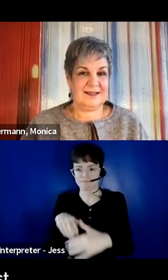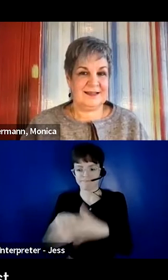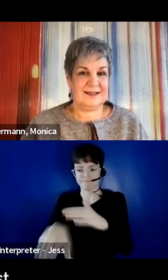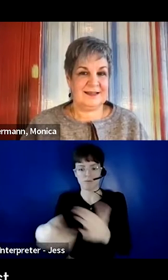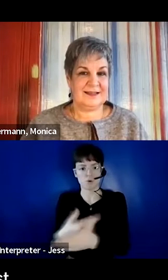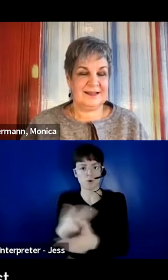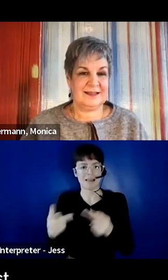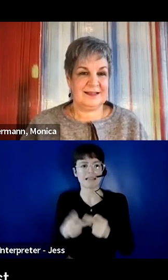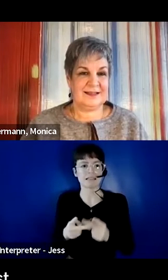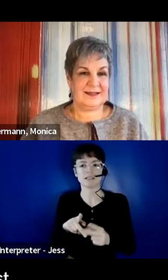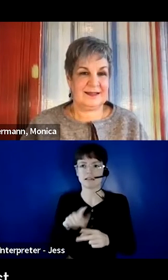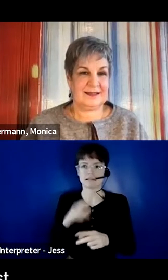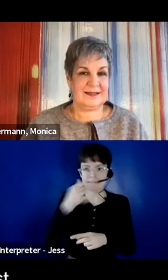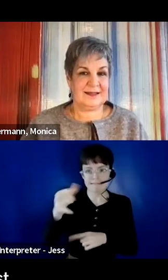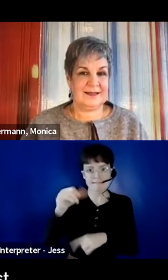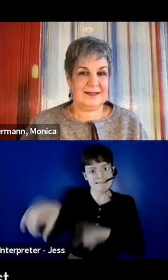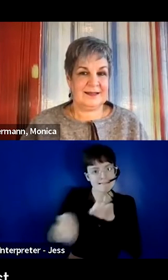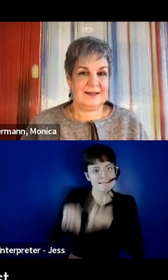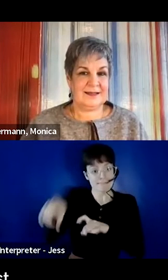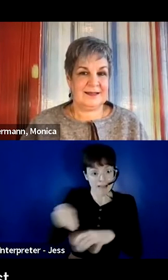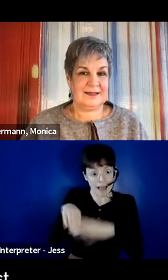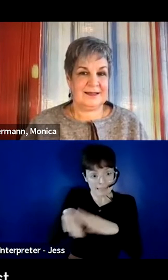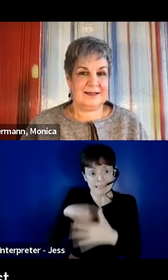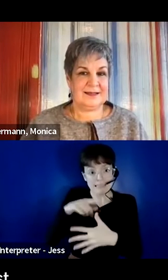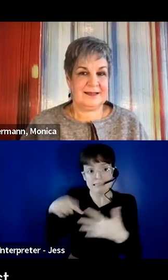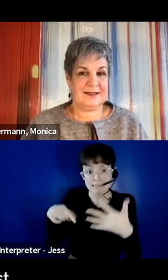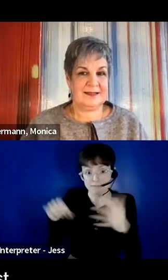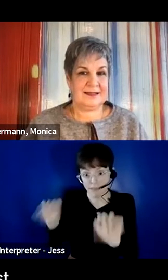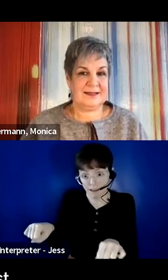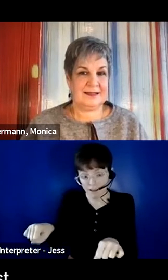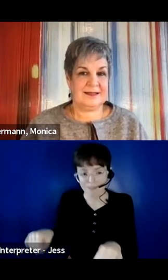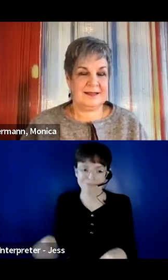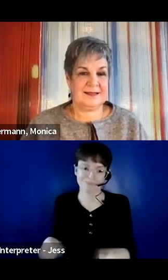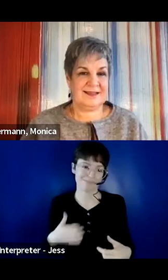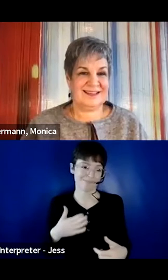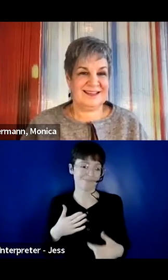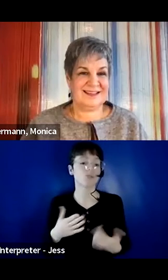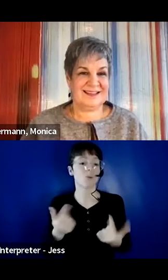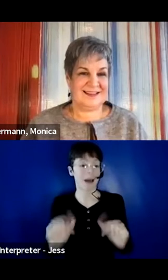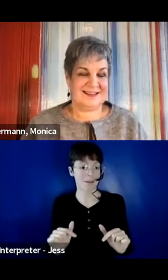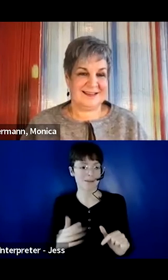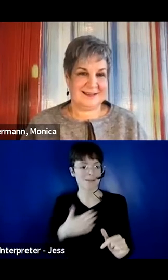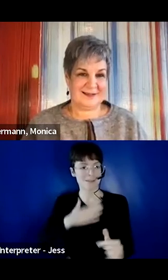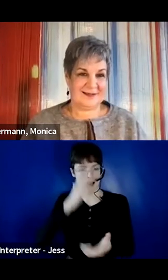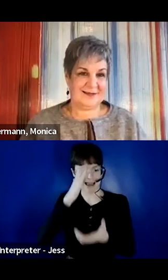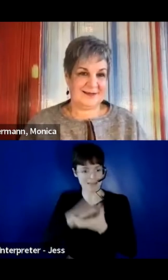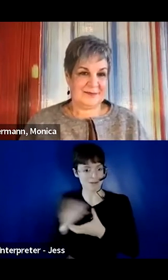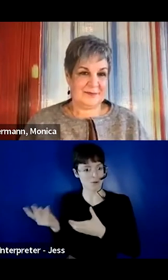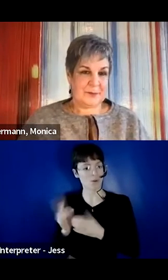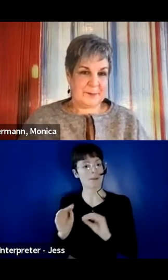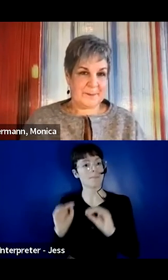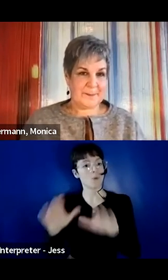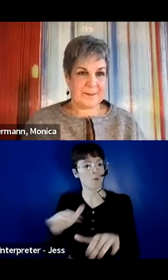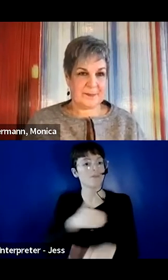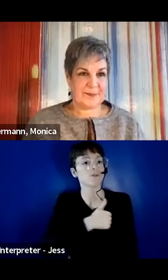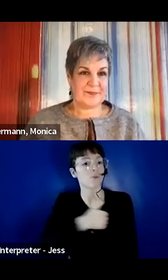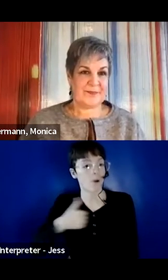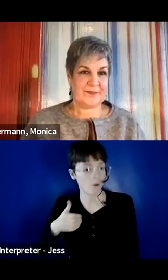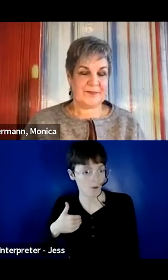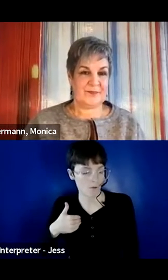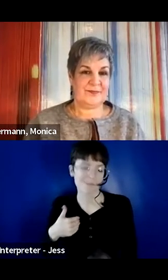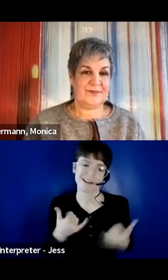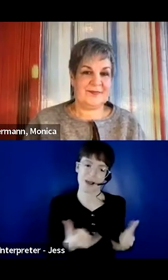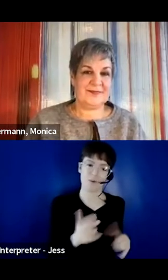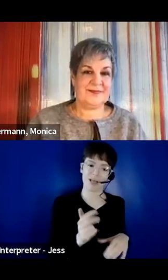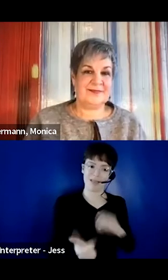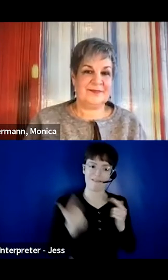And when my husband and I had first moved to Toronto, we live in Calgary now, but when we first moved to Toronto, we were trying to find out what in our